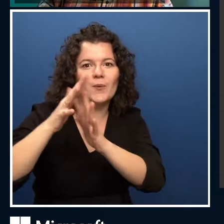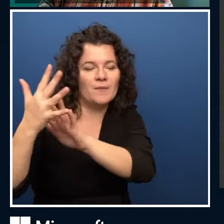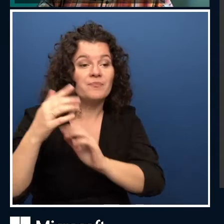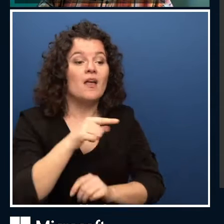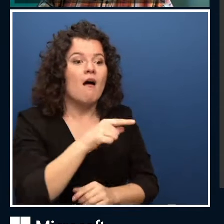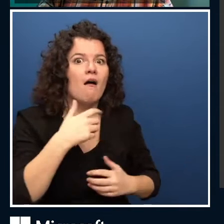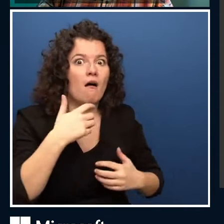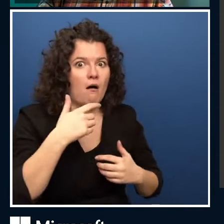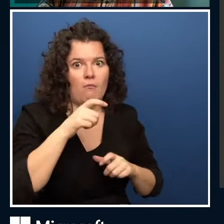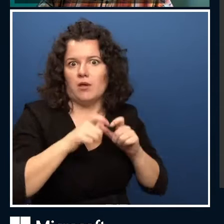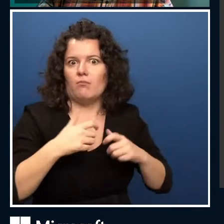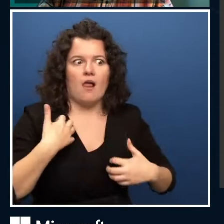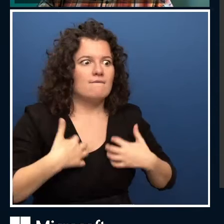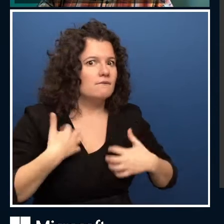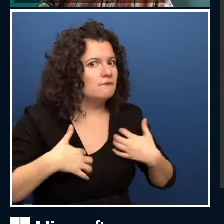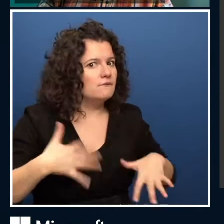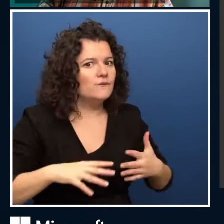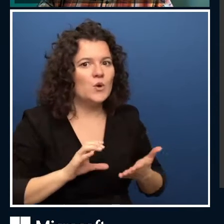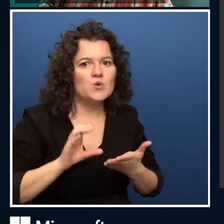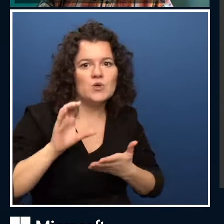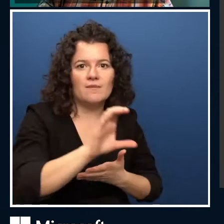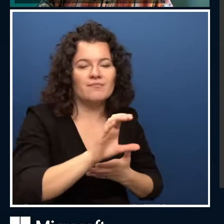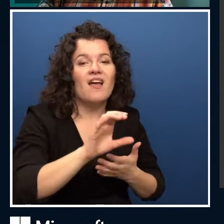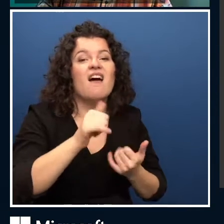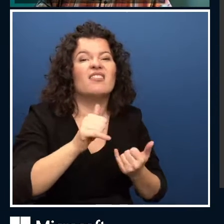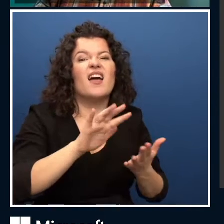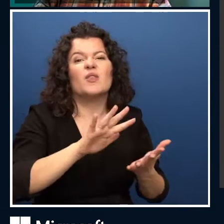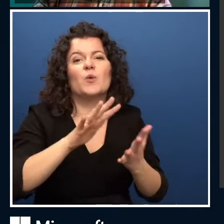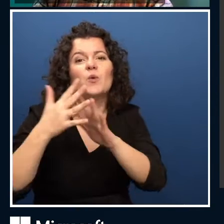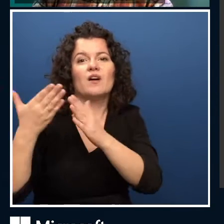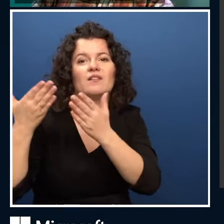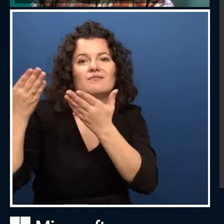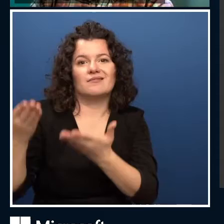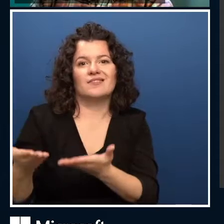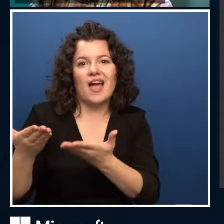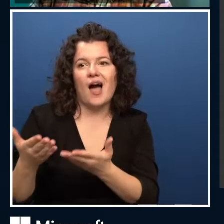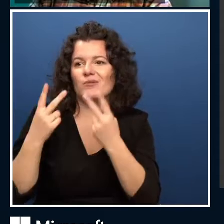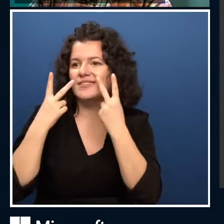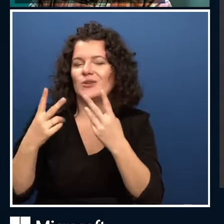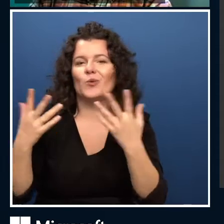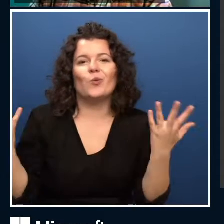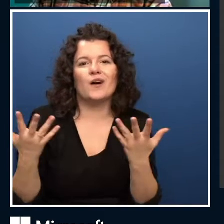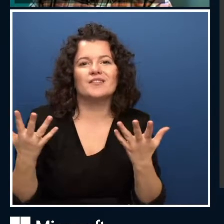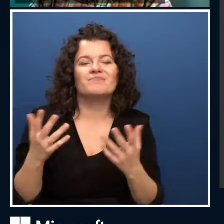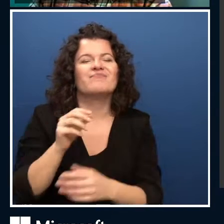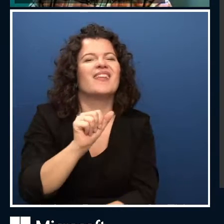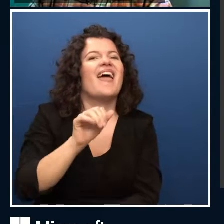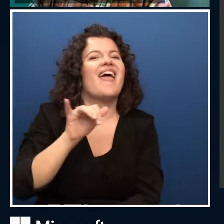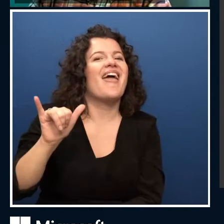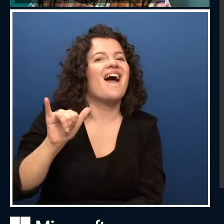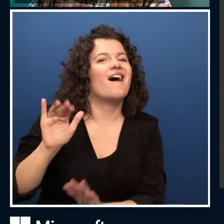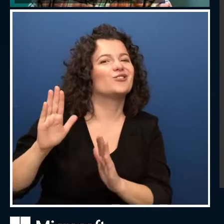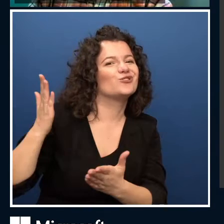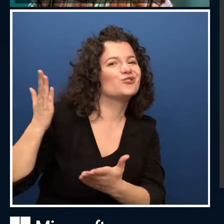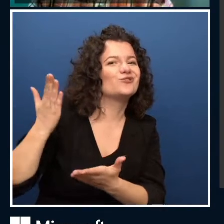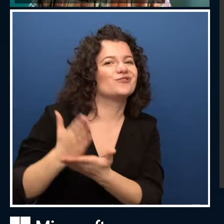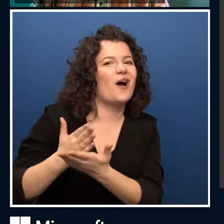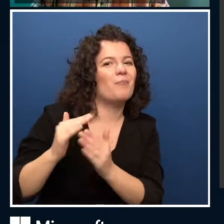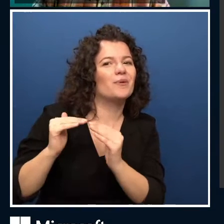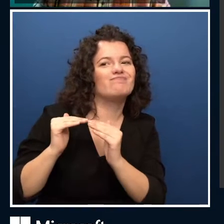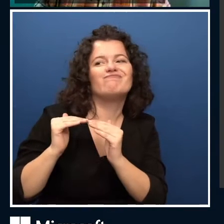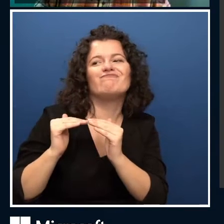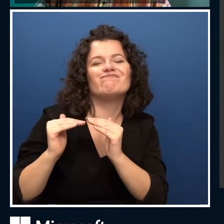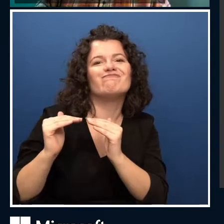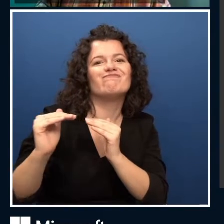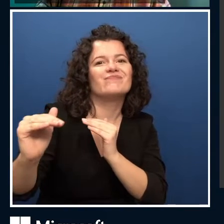we actually end up running into something called the AI winter. And this was because funding ceased, optimism was really low,